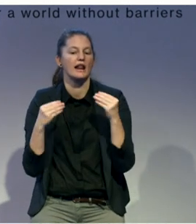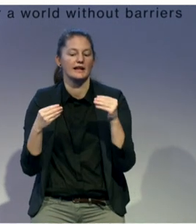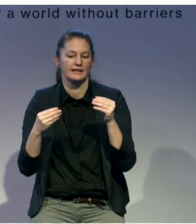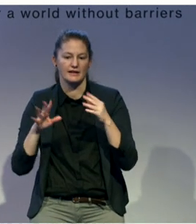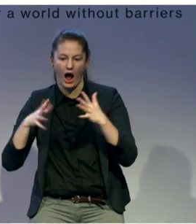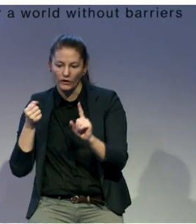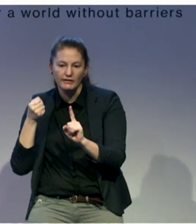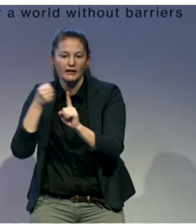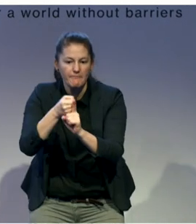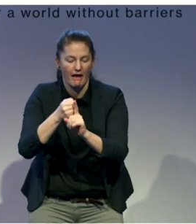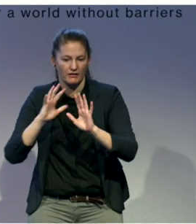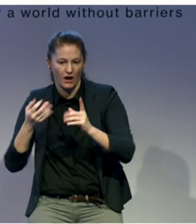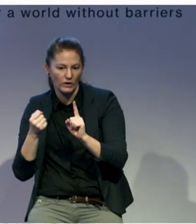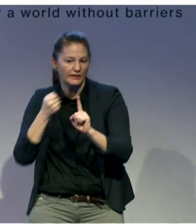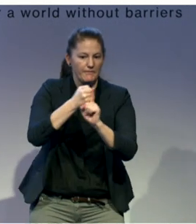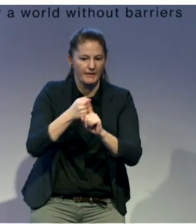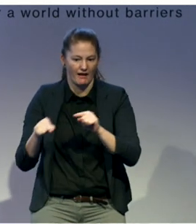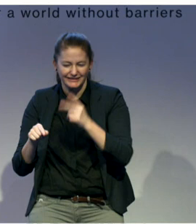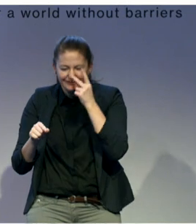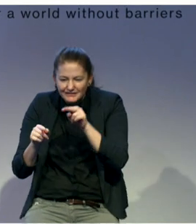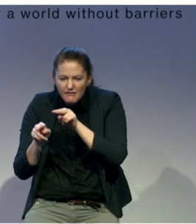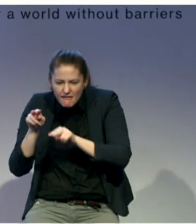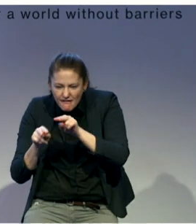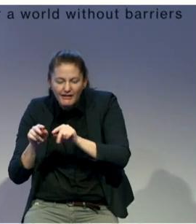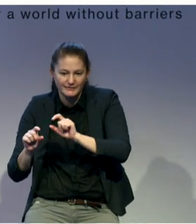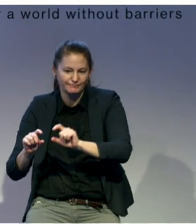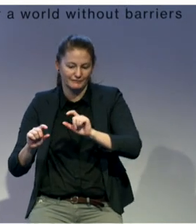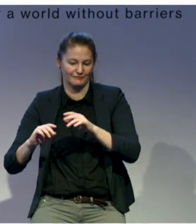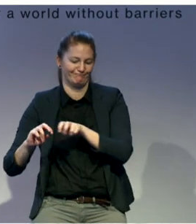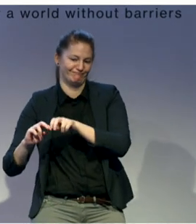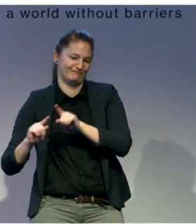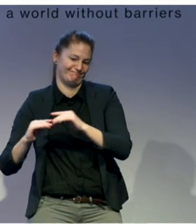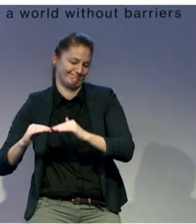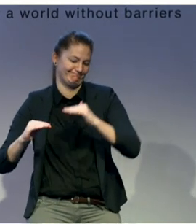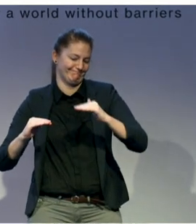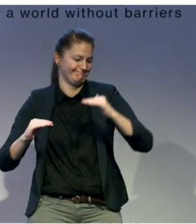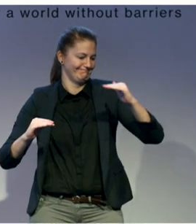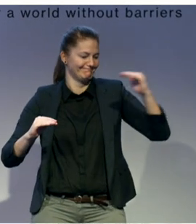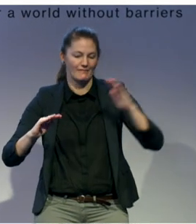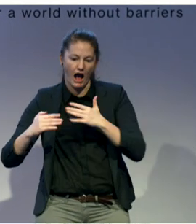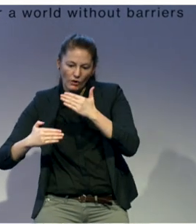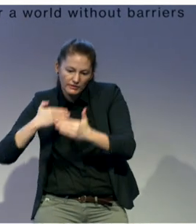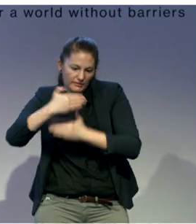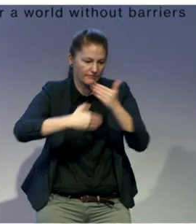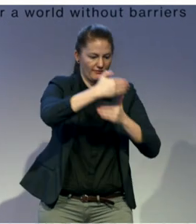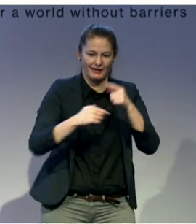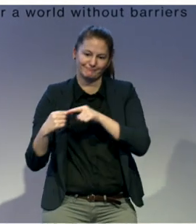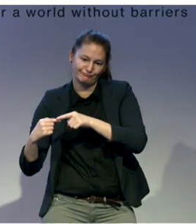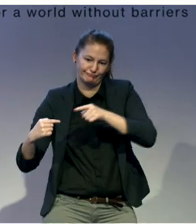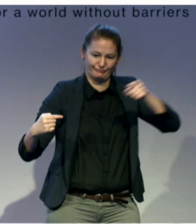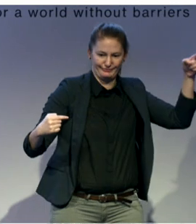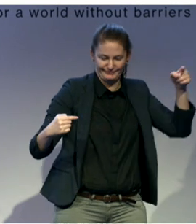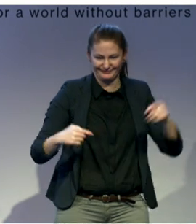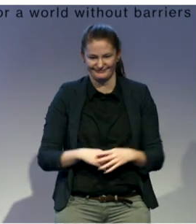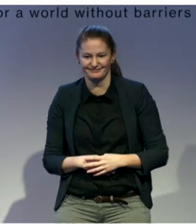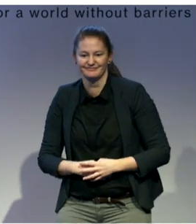of people with disabilities in the decision-making structures they're engaging. Having numbers of people present at a